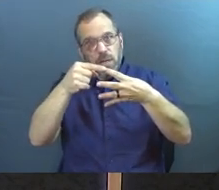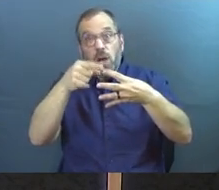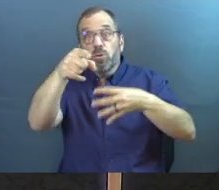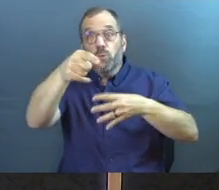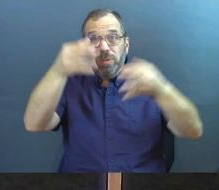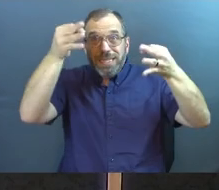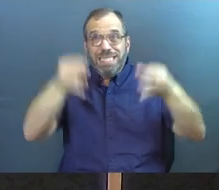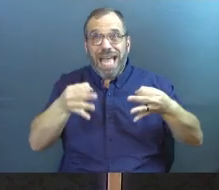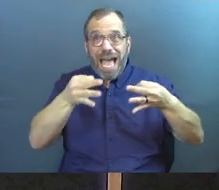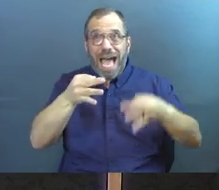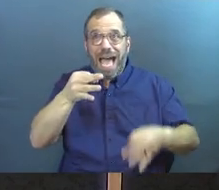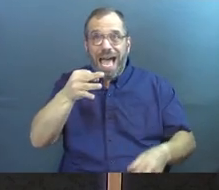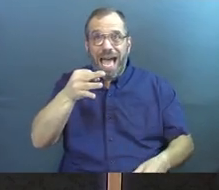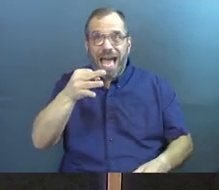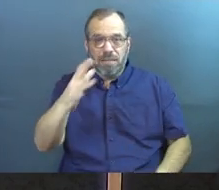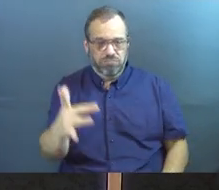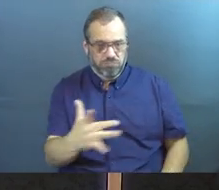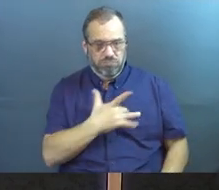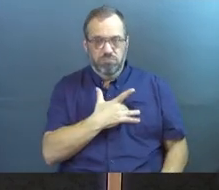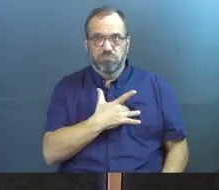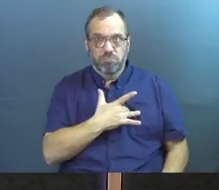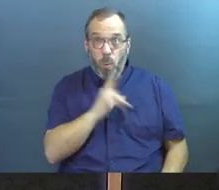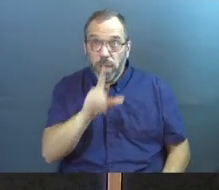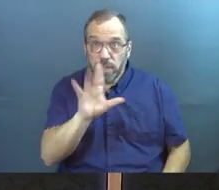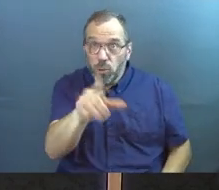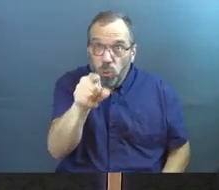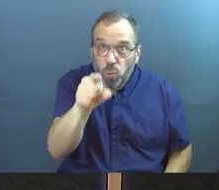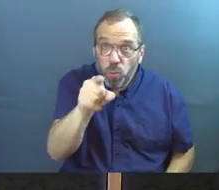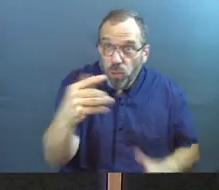decide what gets into you, truly.